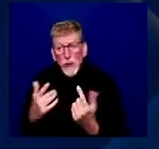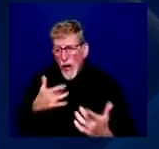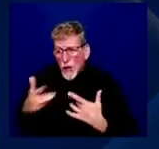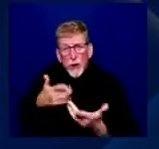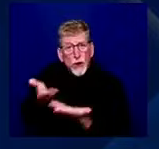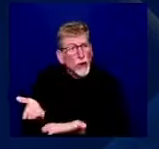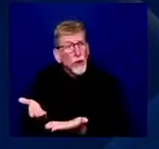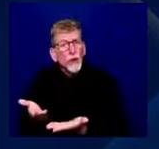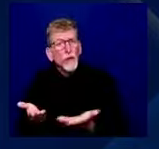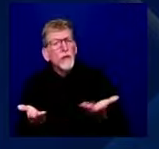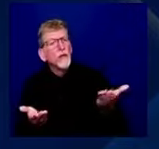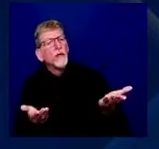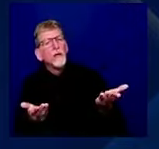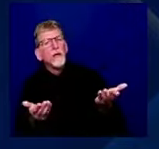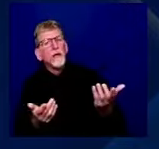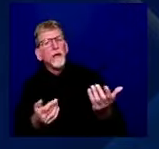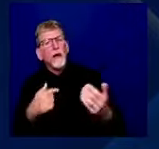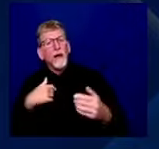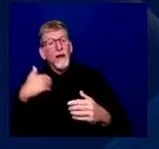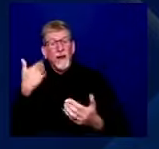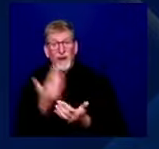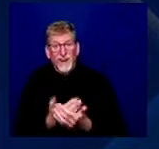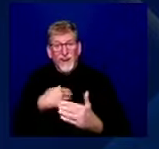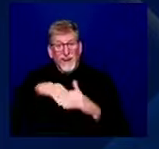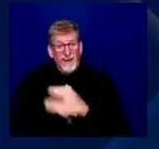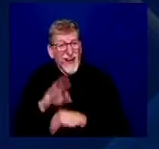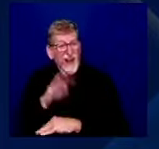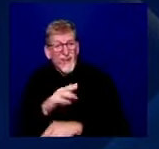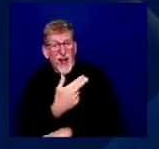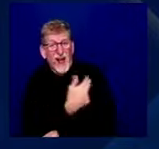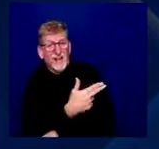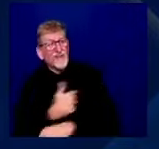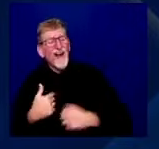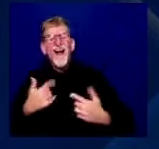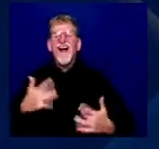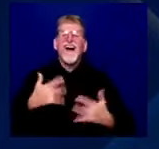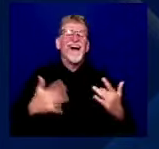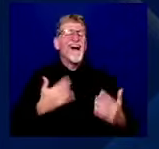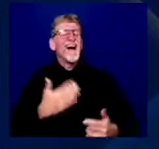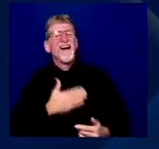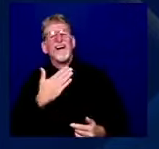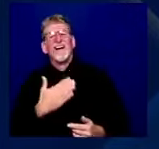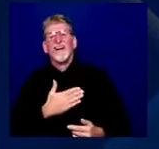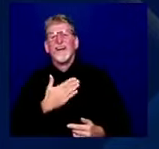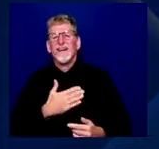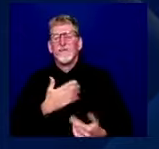Hospital, the thought that my wife would not walk out to raise her boys, it never crossed my mind.